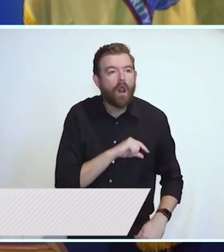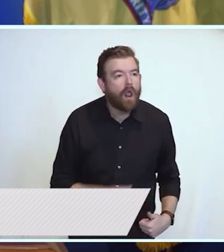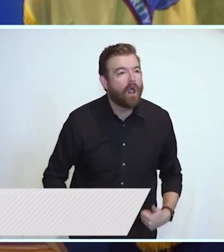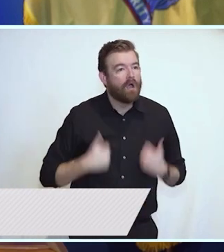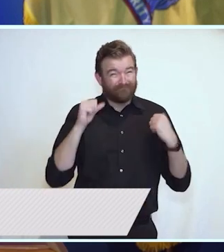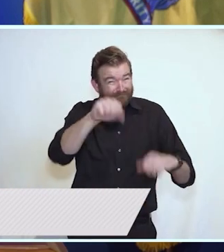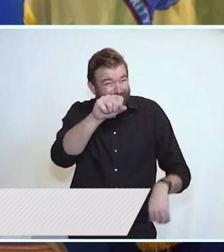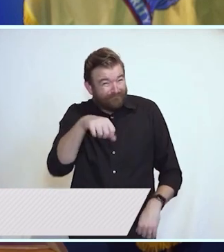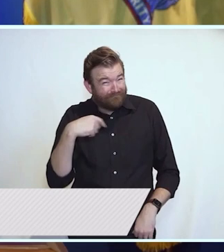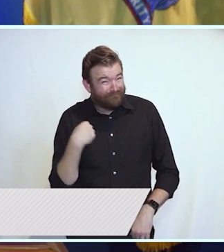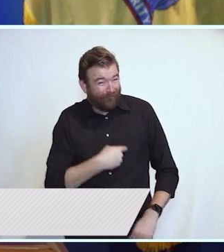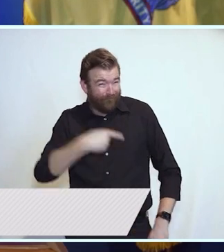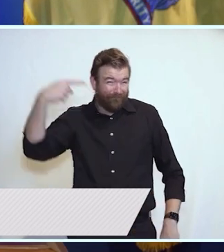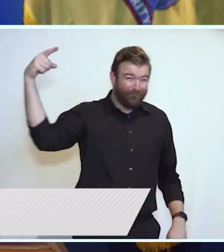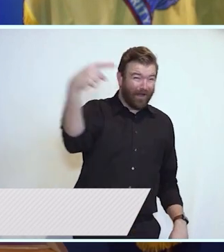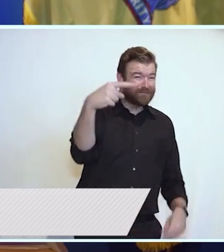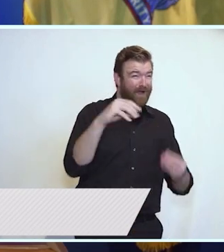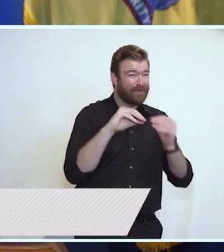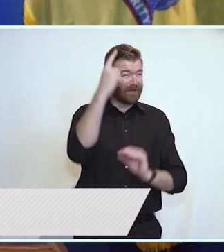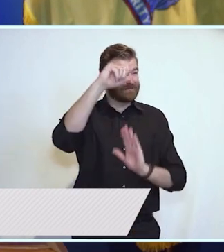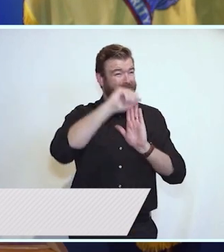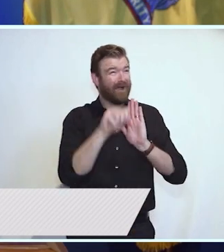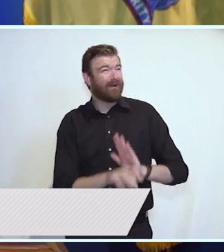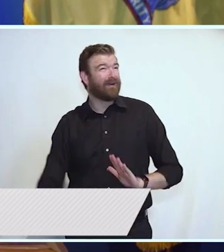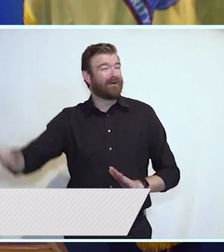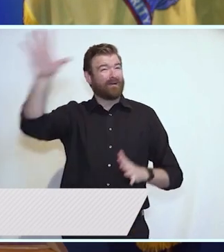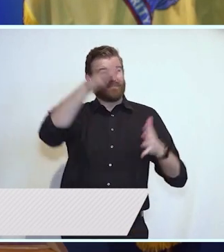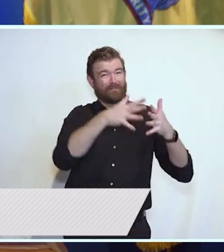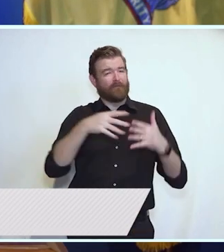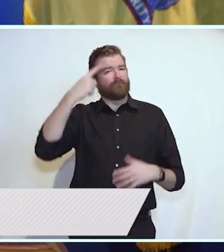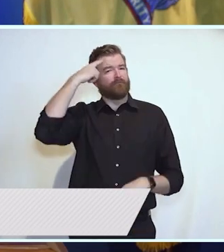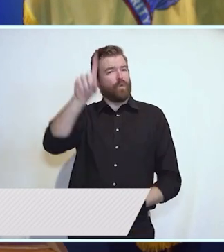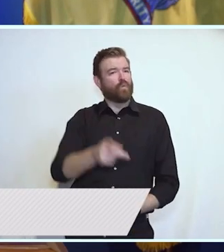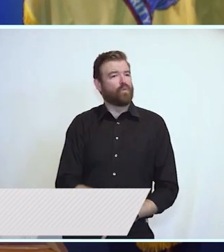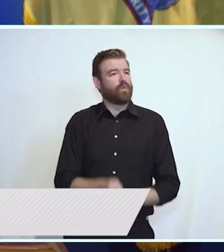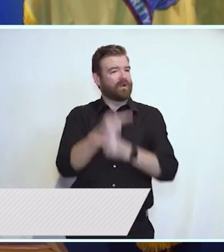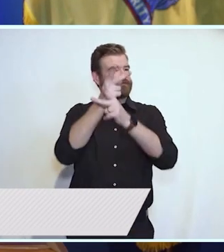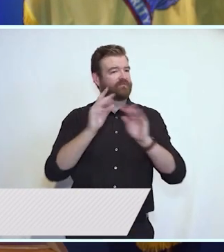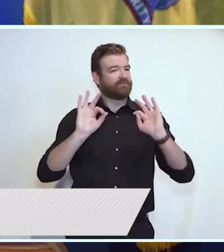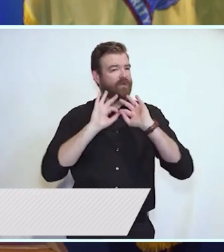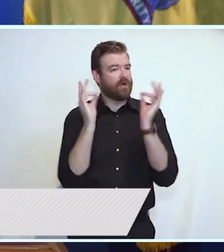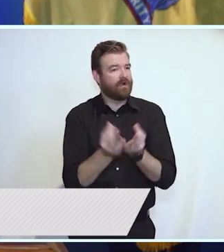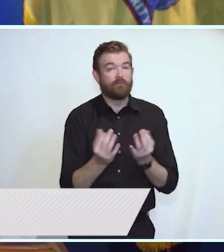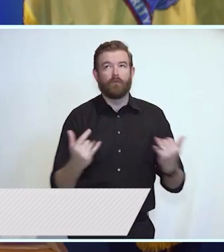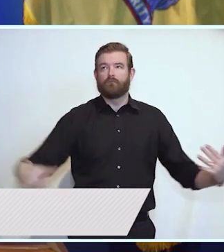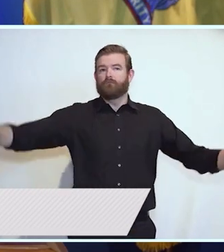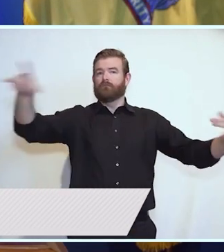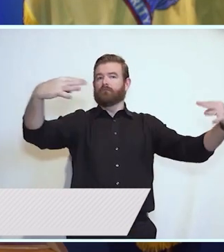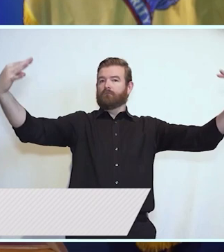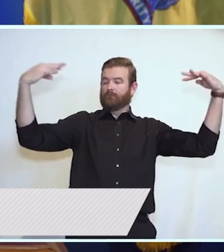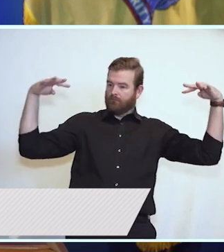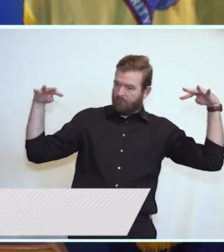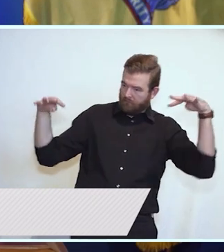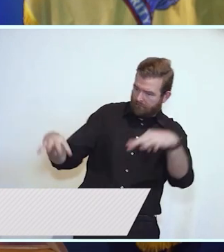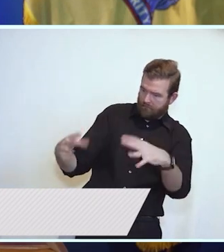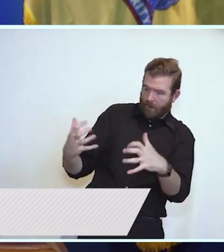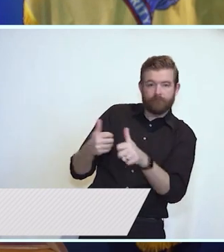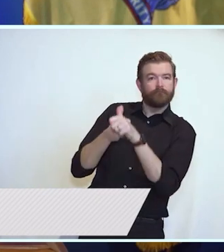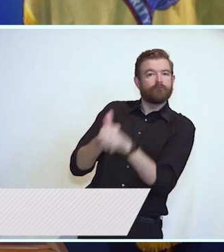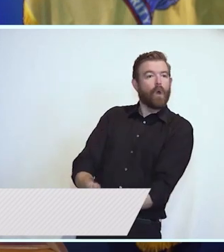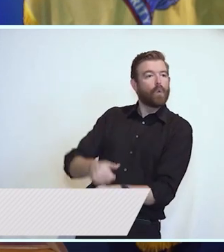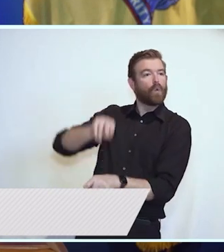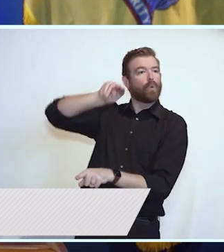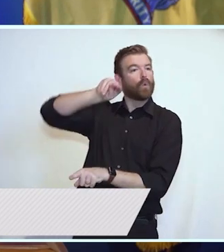life. We are the number one state in America to raise a family. We are a model that others now seek to emulate.